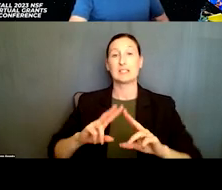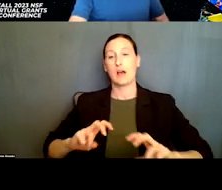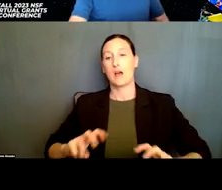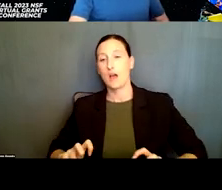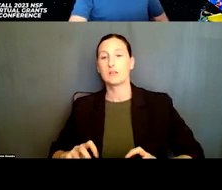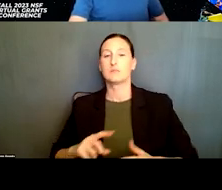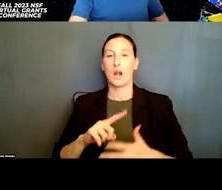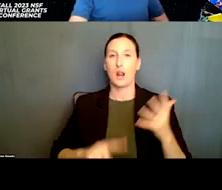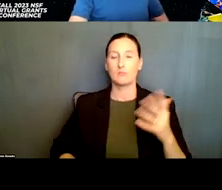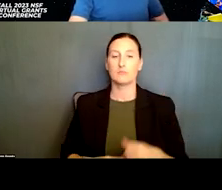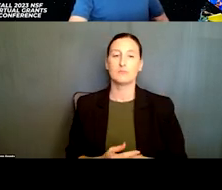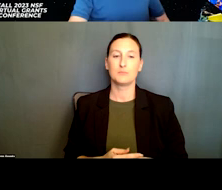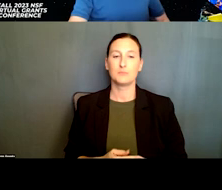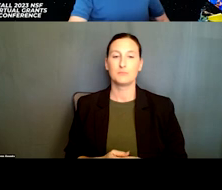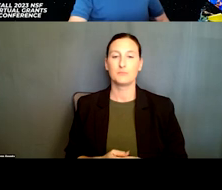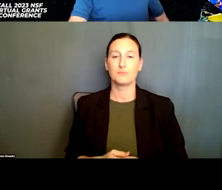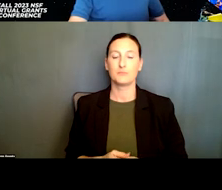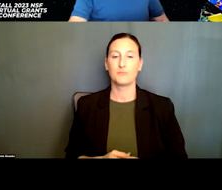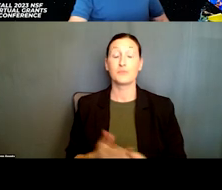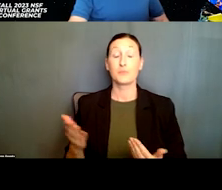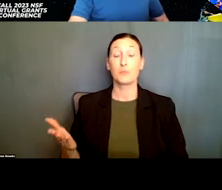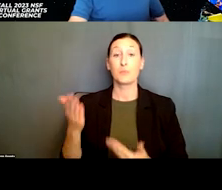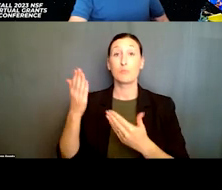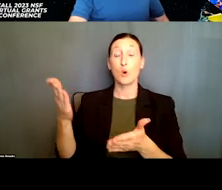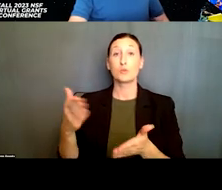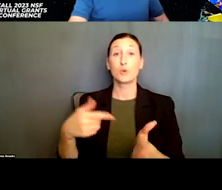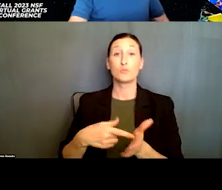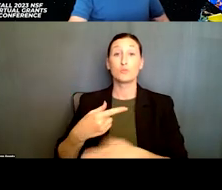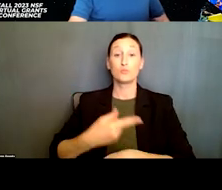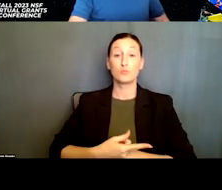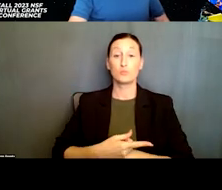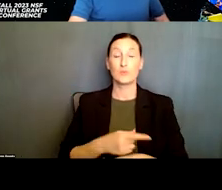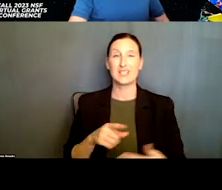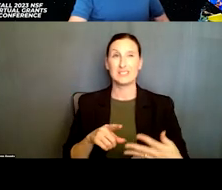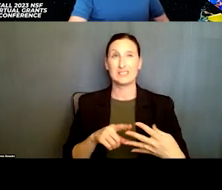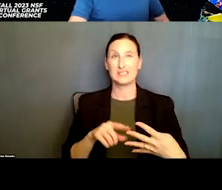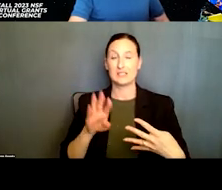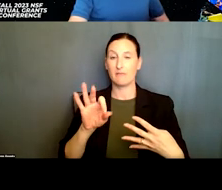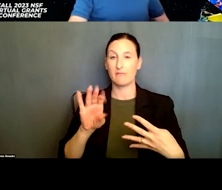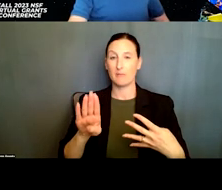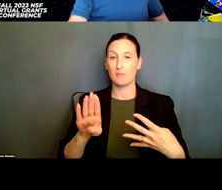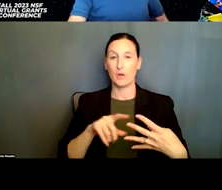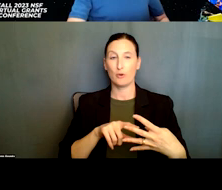for this one proposal deadline is second Wednesday in February every year.